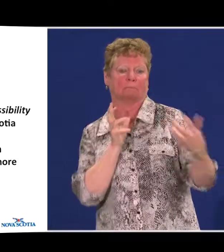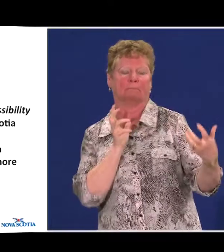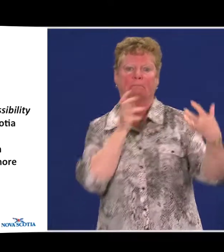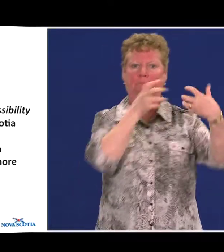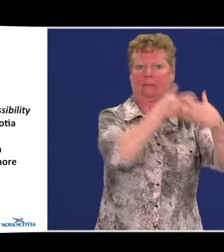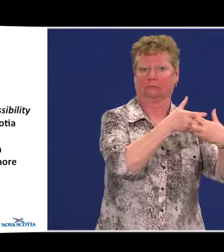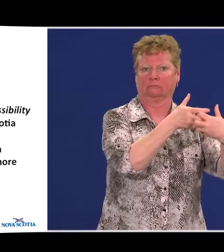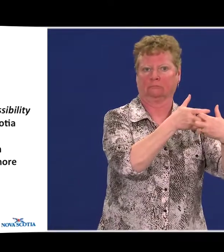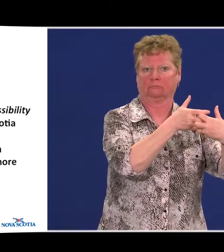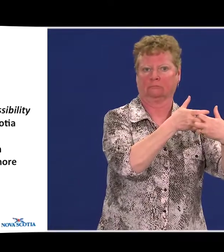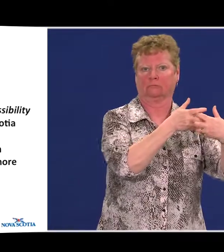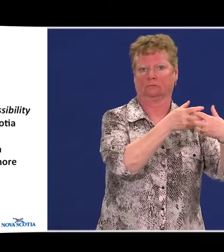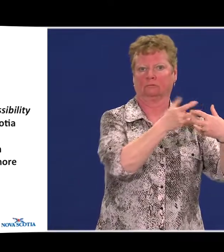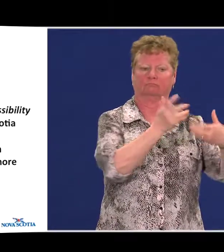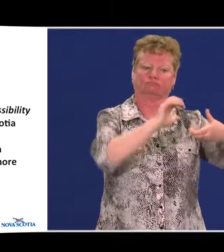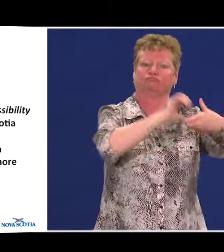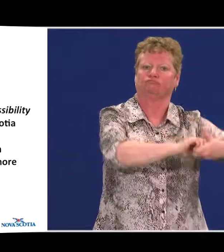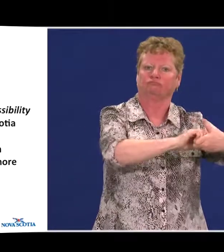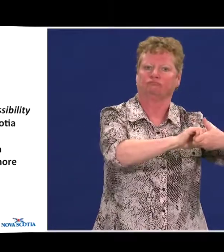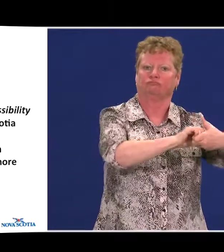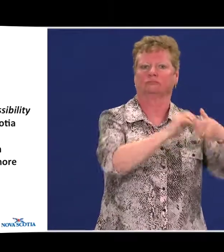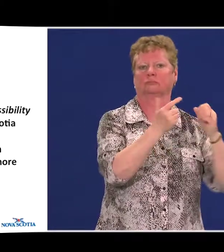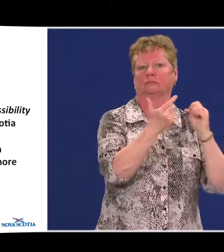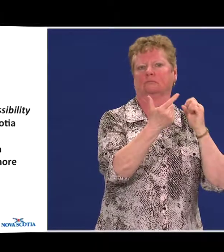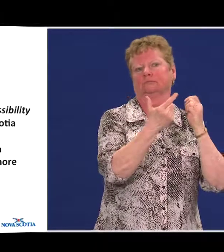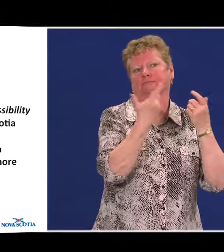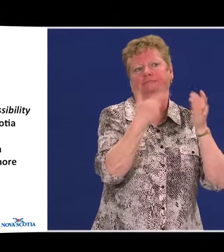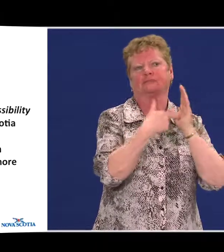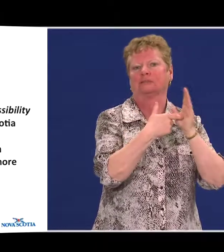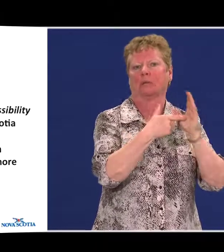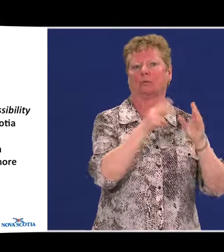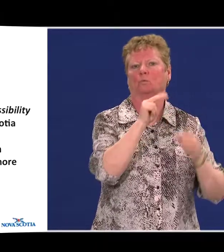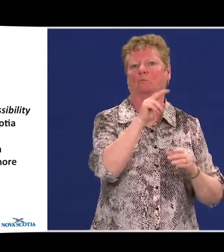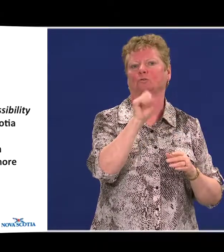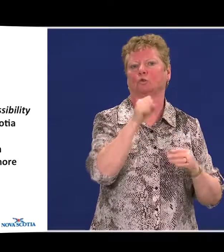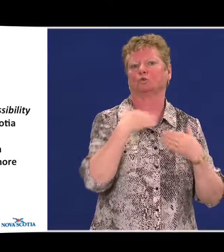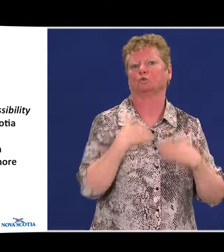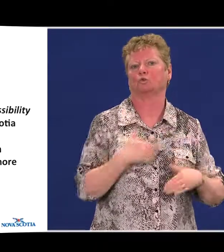the legislation like the Human Rights Act.